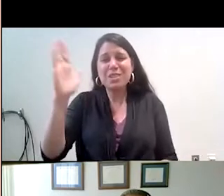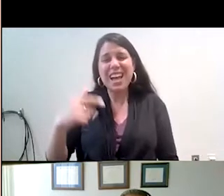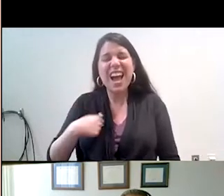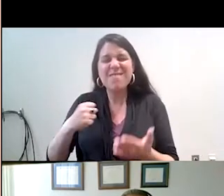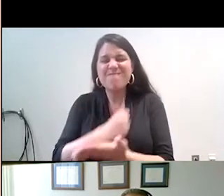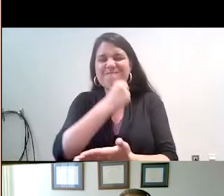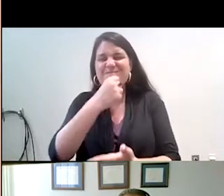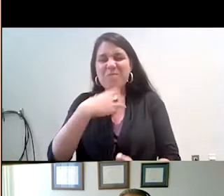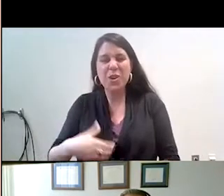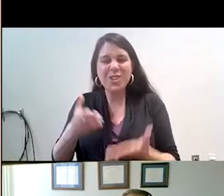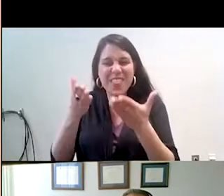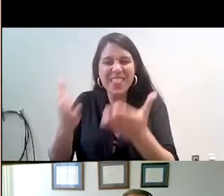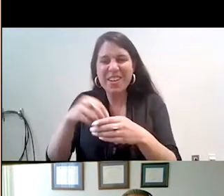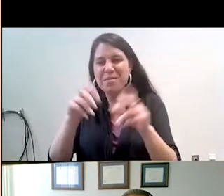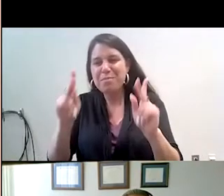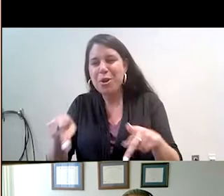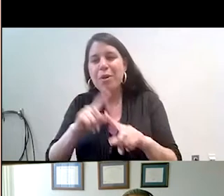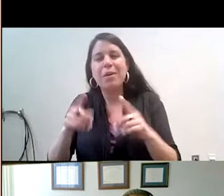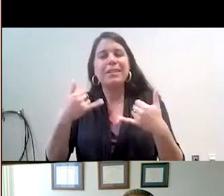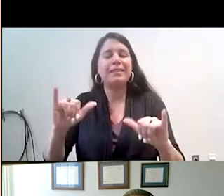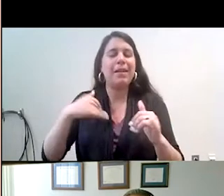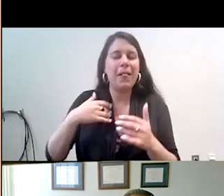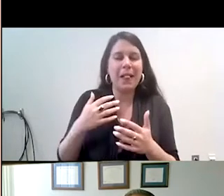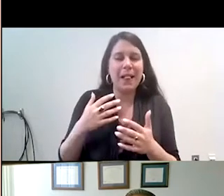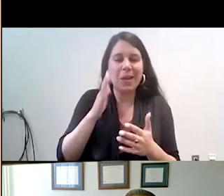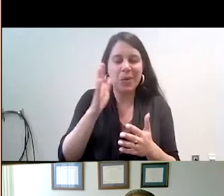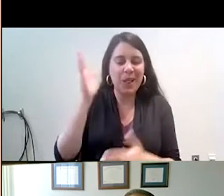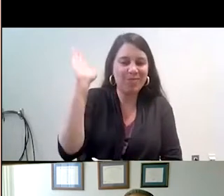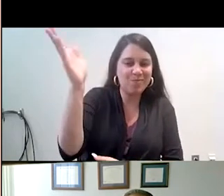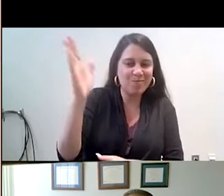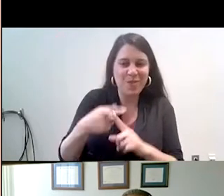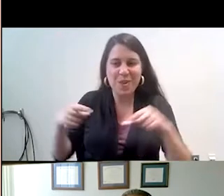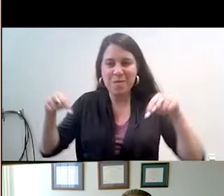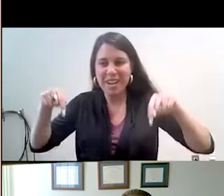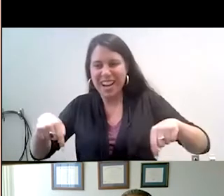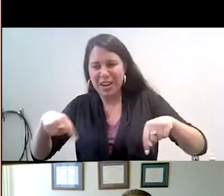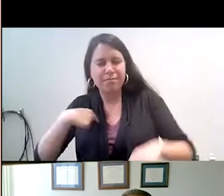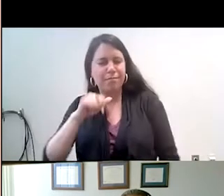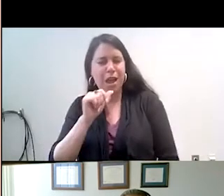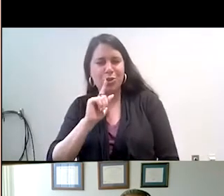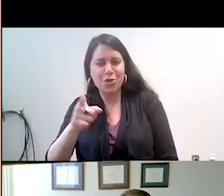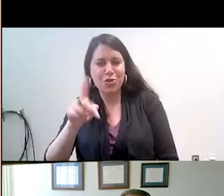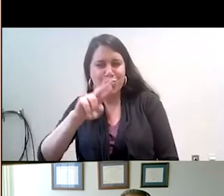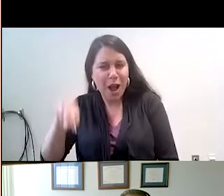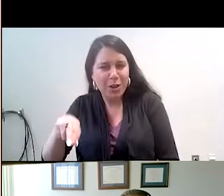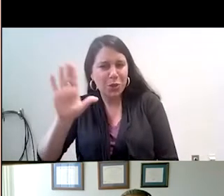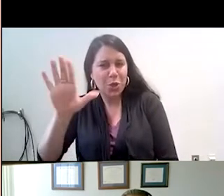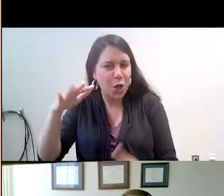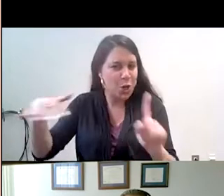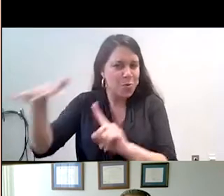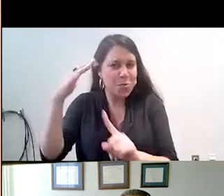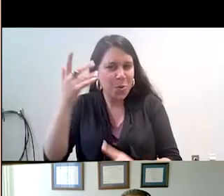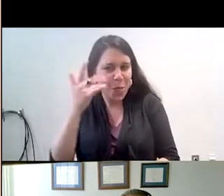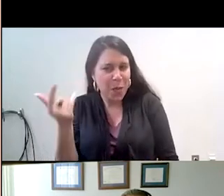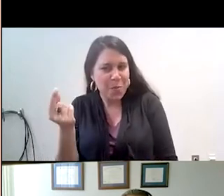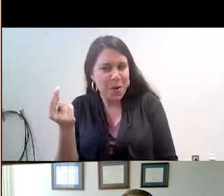I will take the Balmy 83 degrees here in Miami. Although I don't know what it's like in Rochester at the moment. I don't